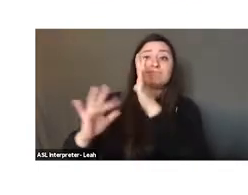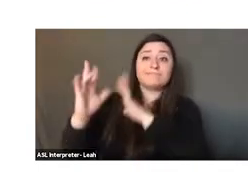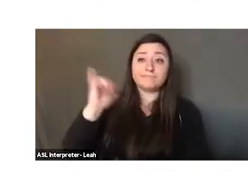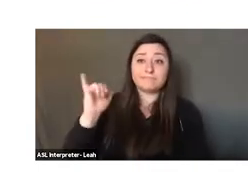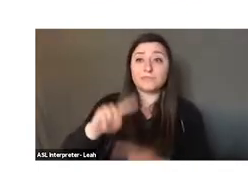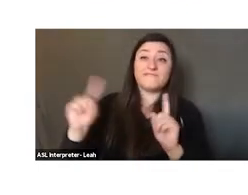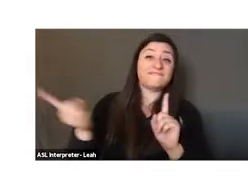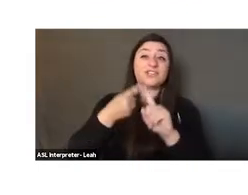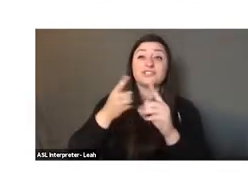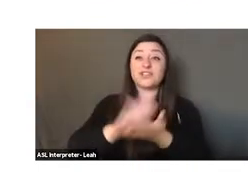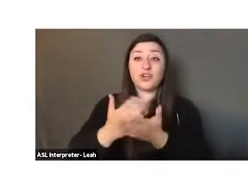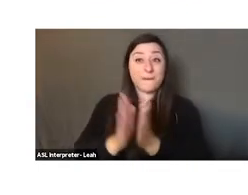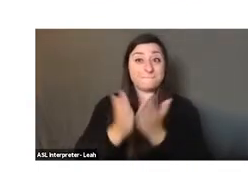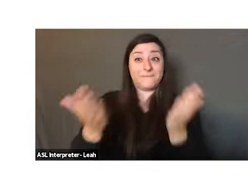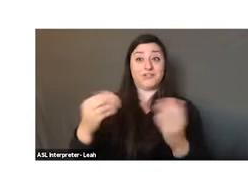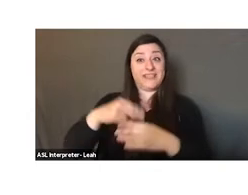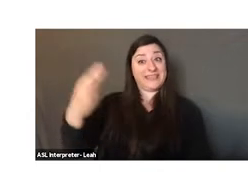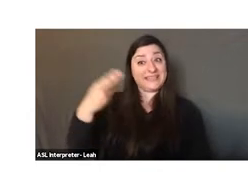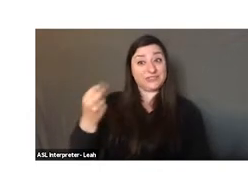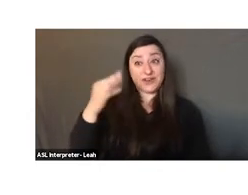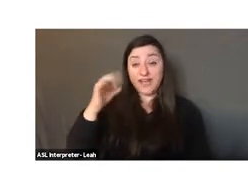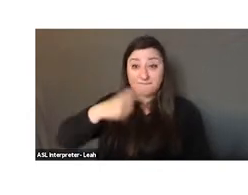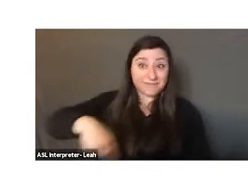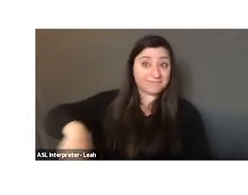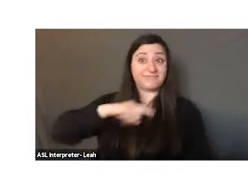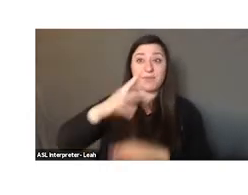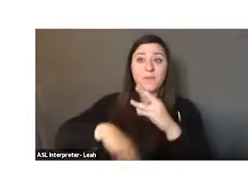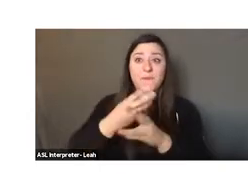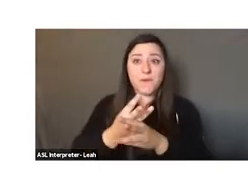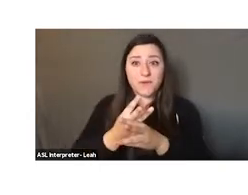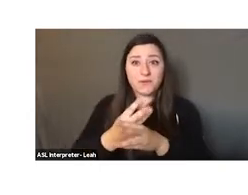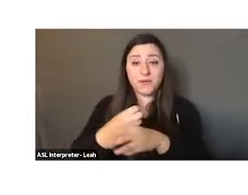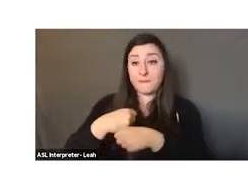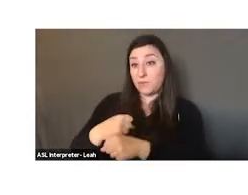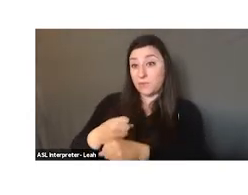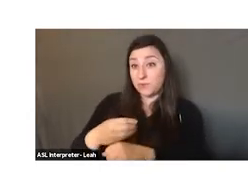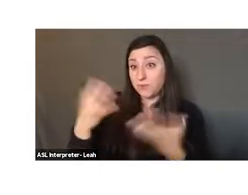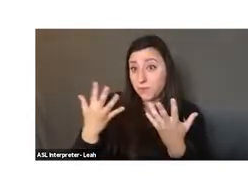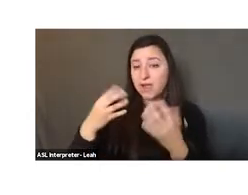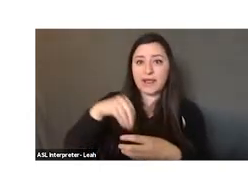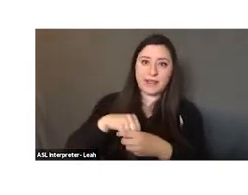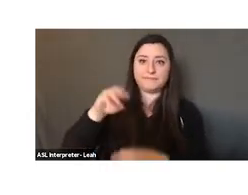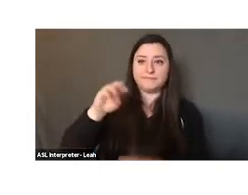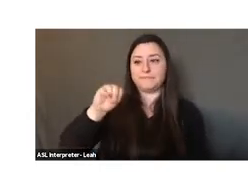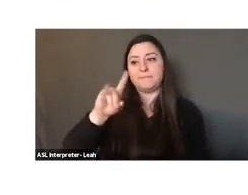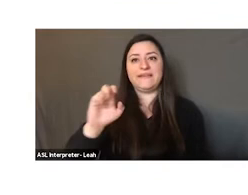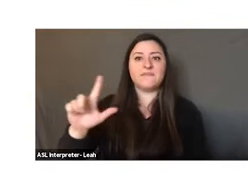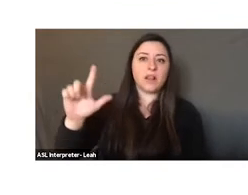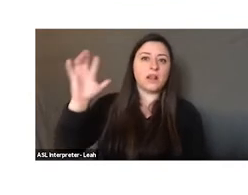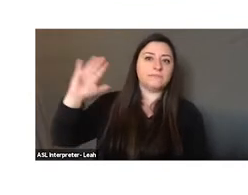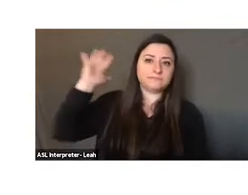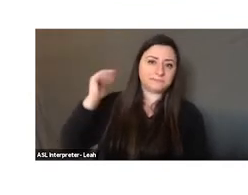cookbooks in the history of humanity that were produced in what was medieval Baghdad, the biggest